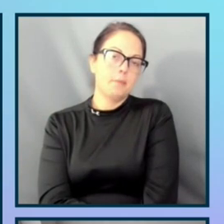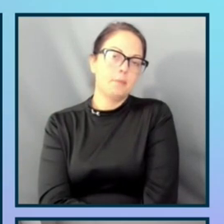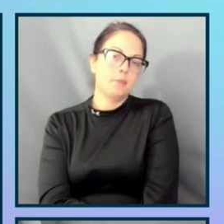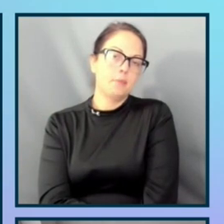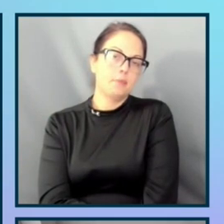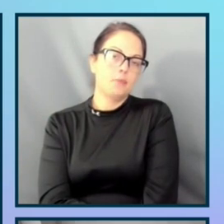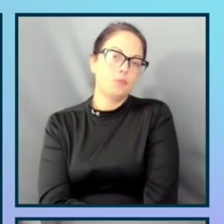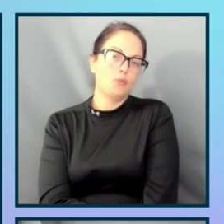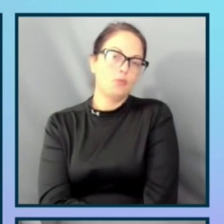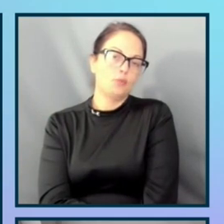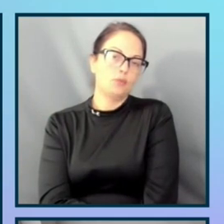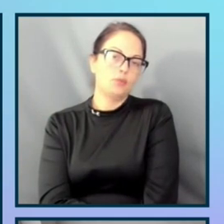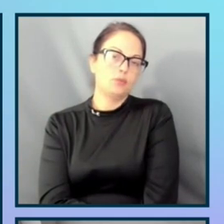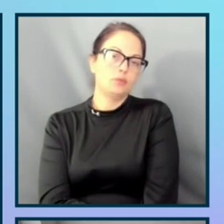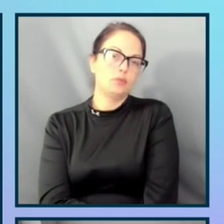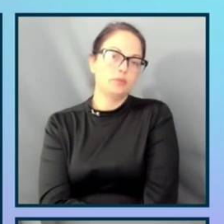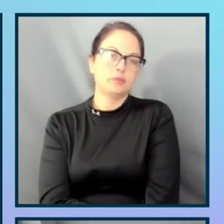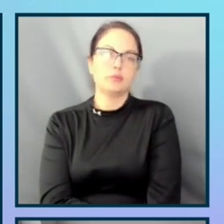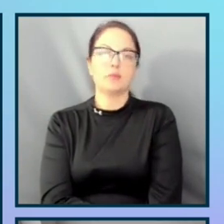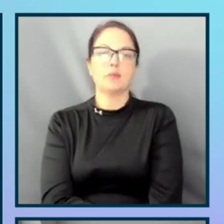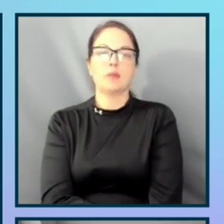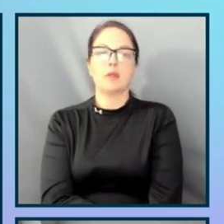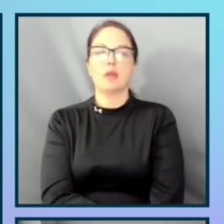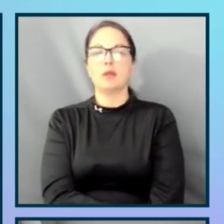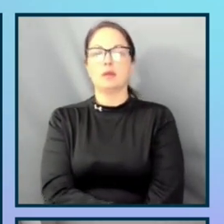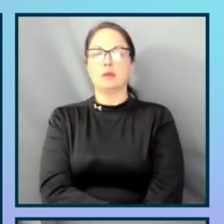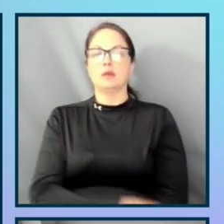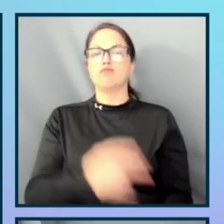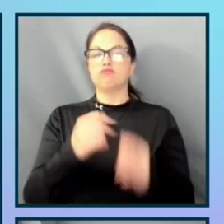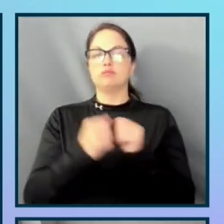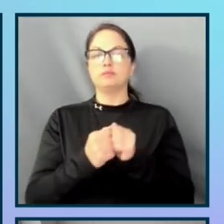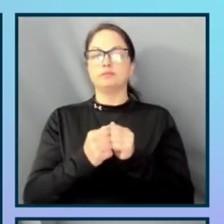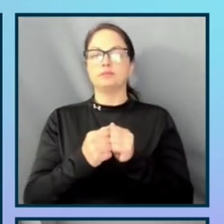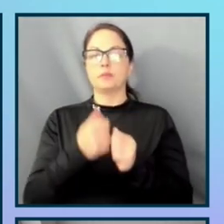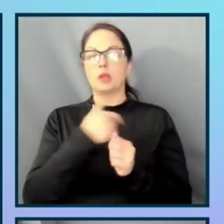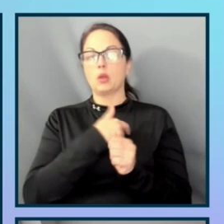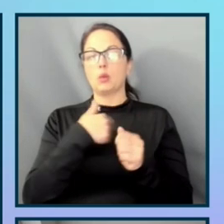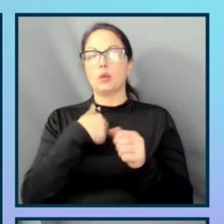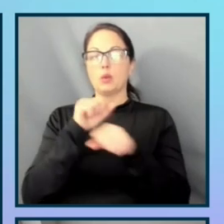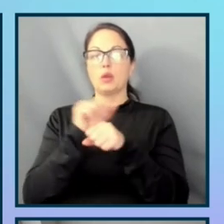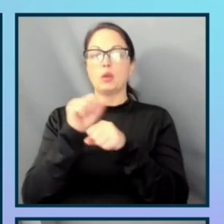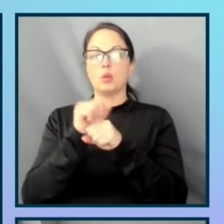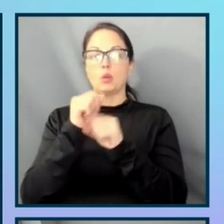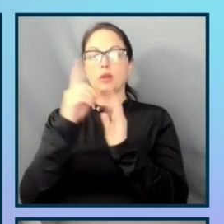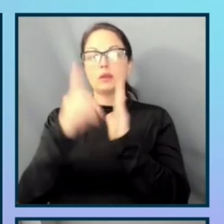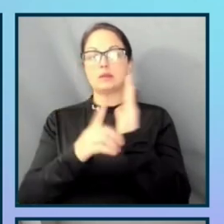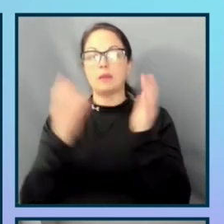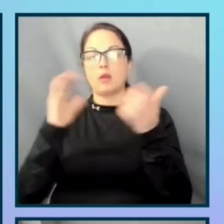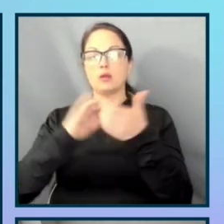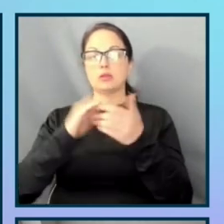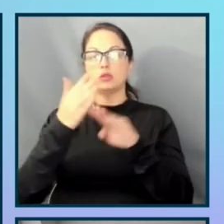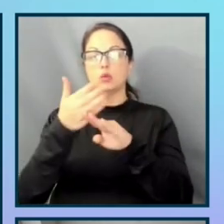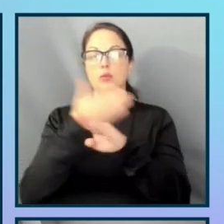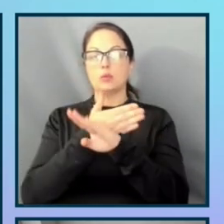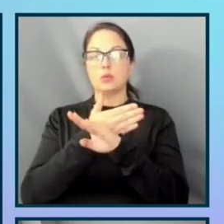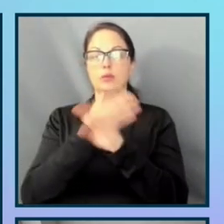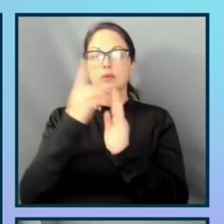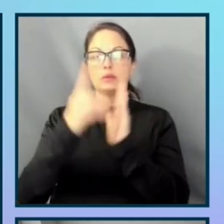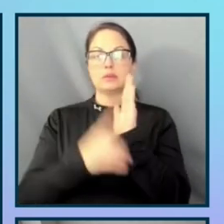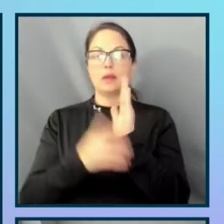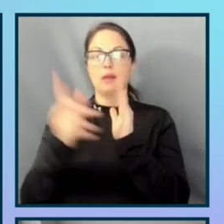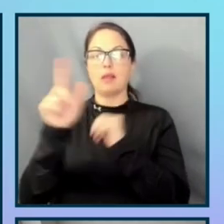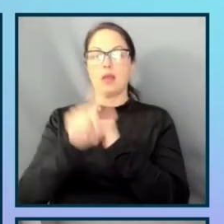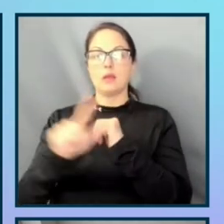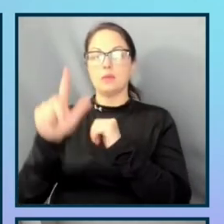We also work with our design partners to improve the design library. So our partners include the